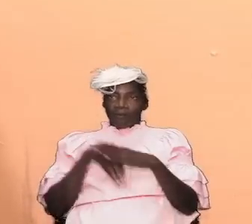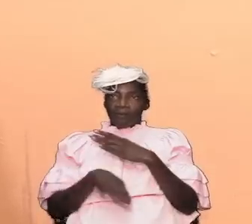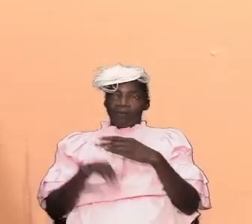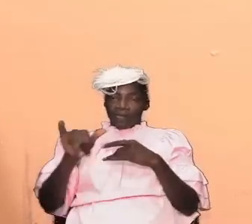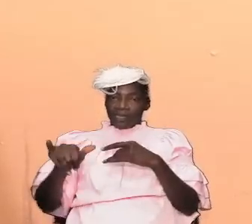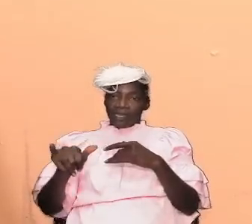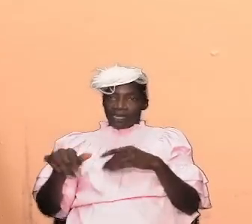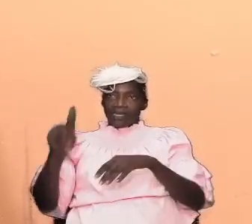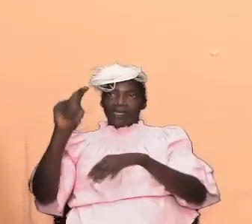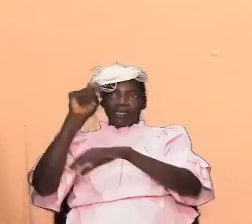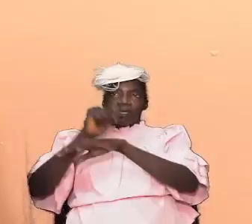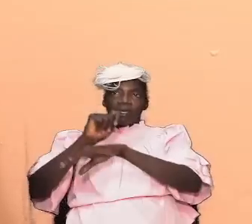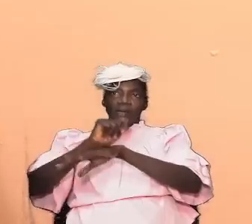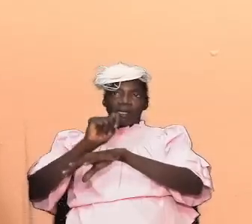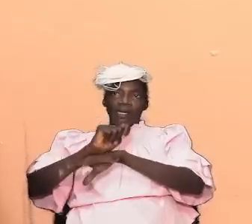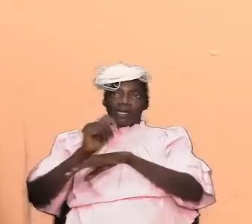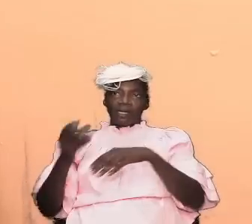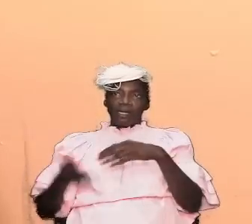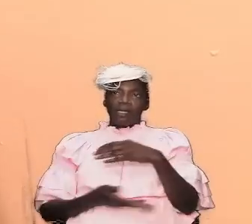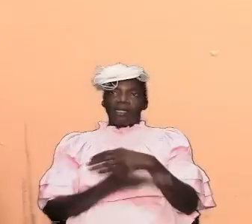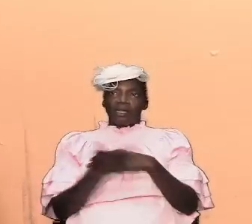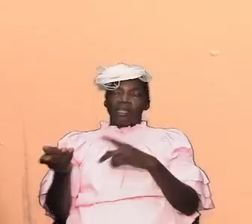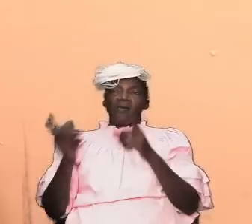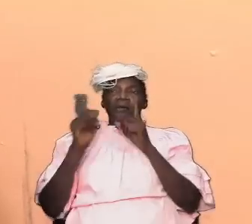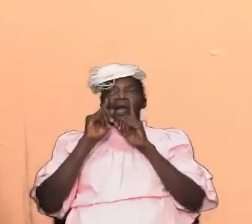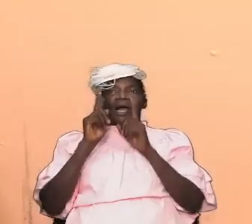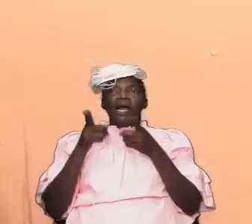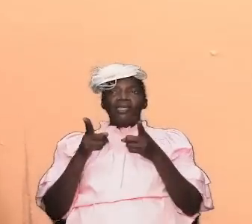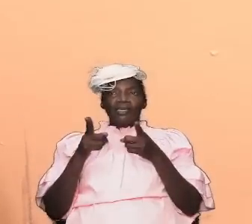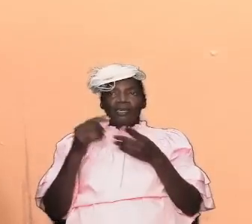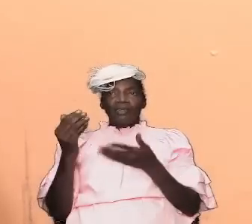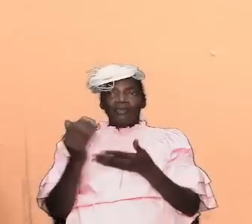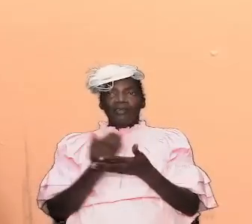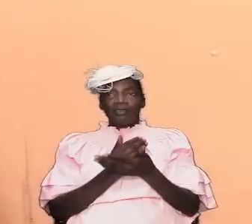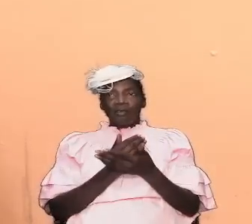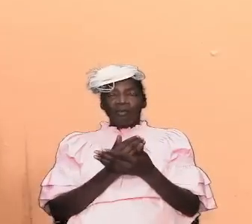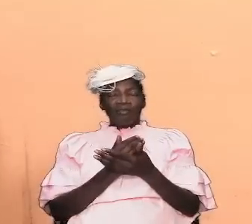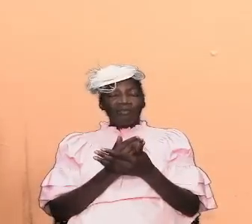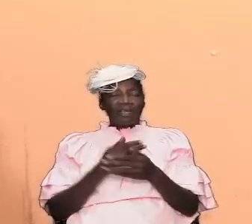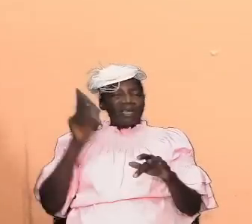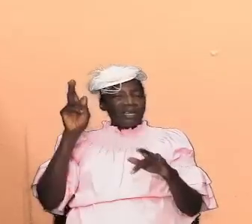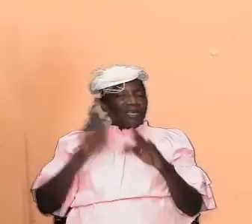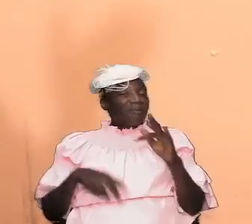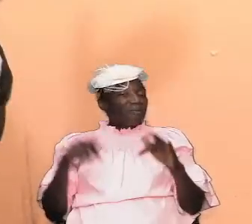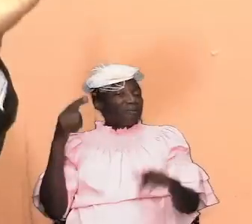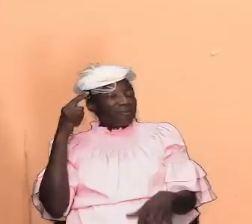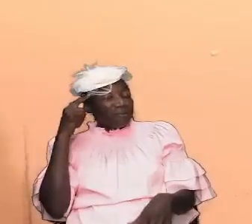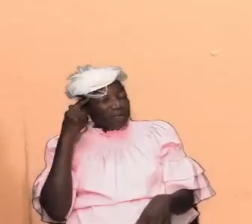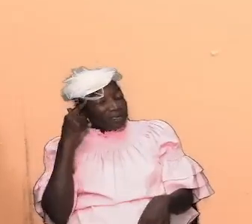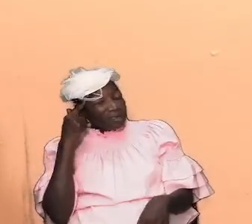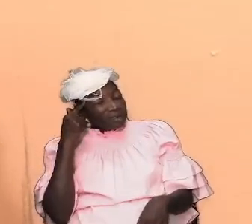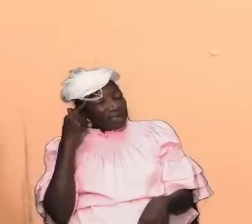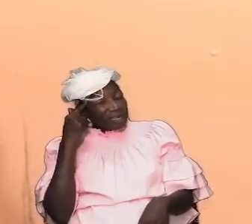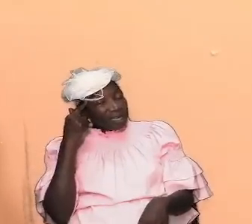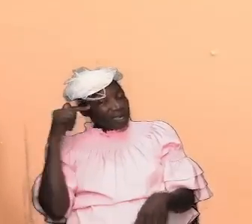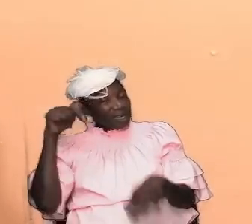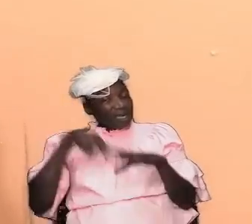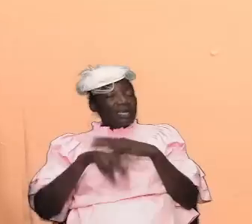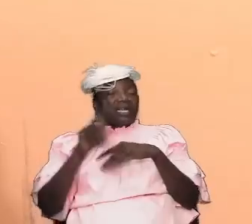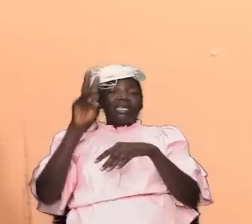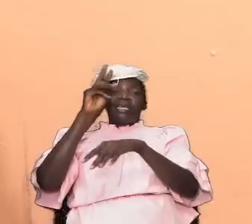tabernacle there are answers to some of the misconceptions that are around in the